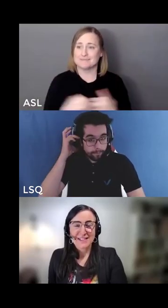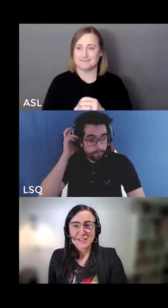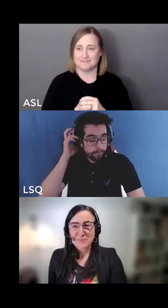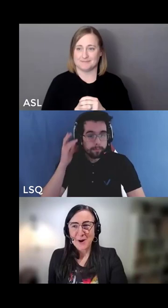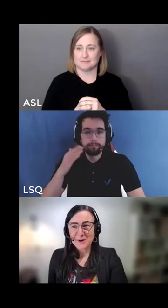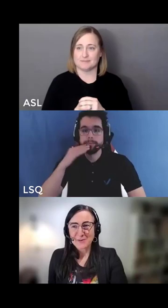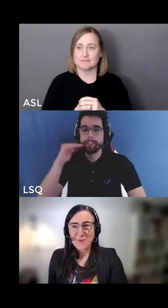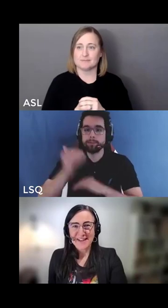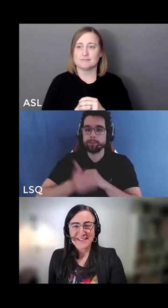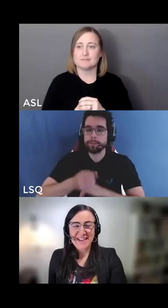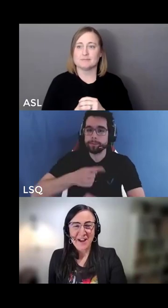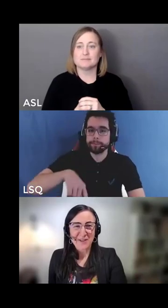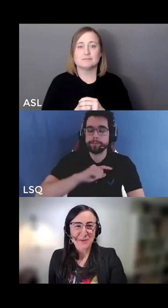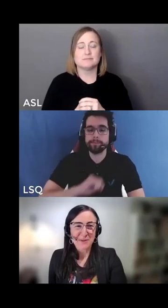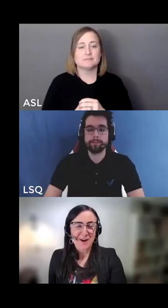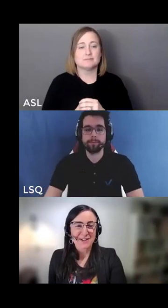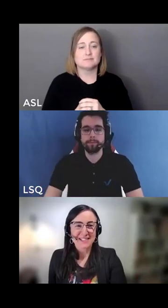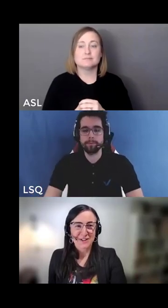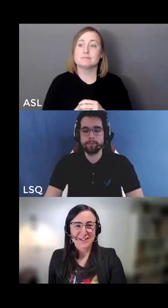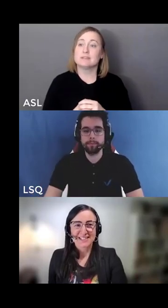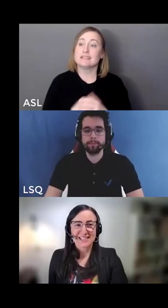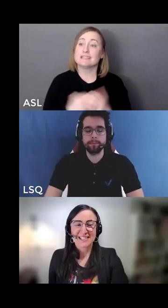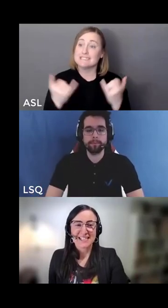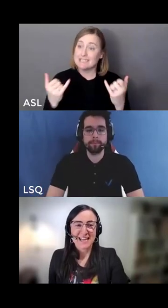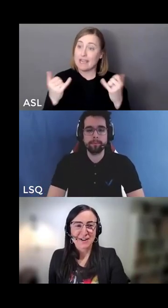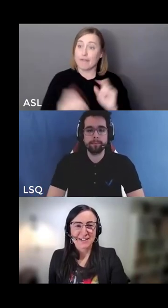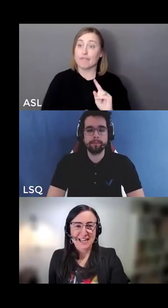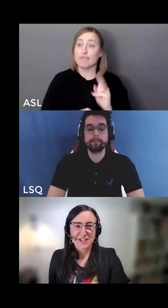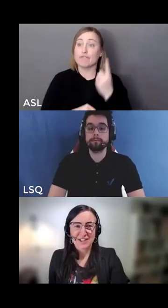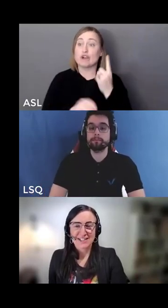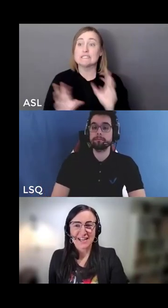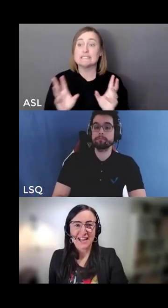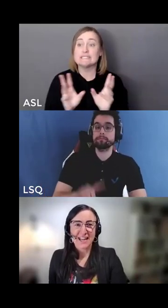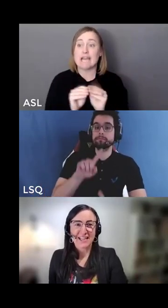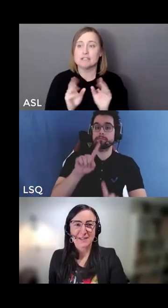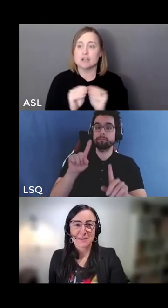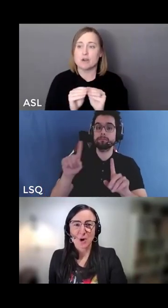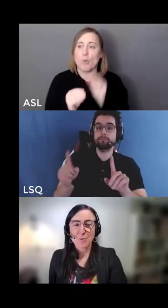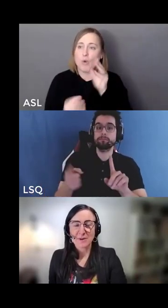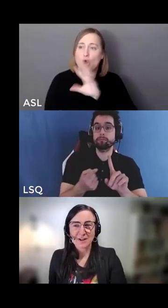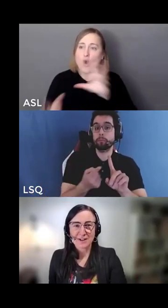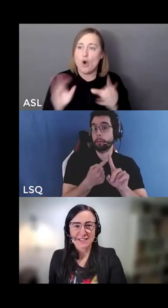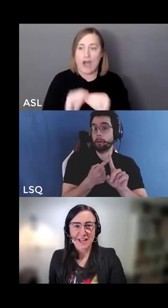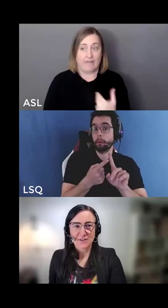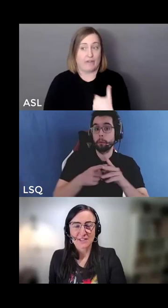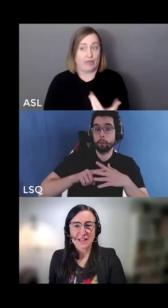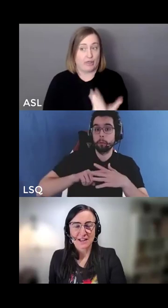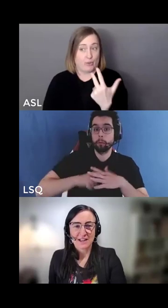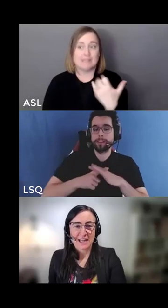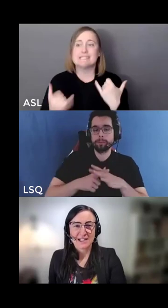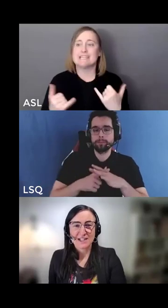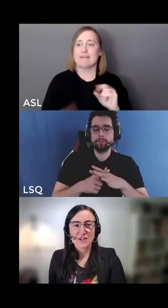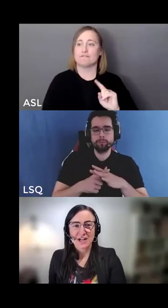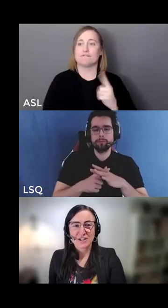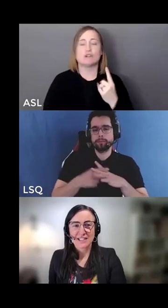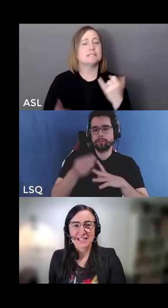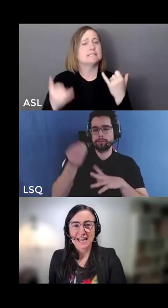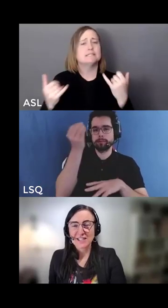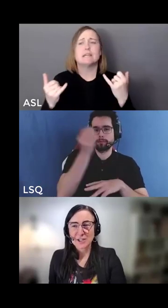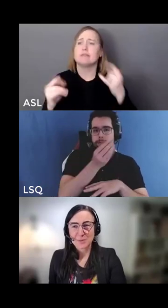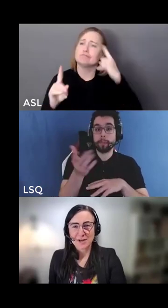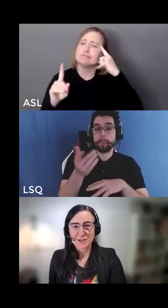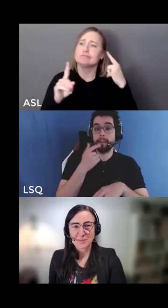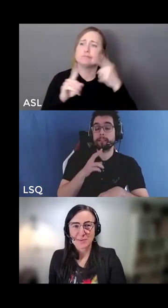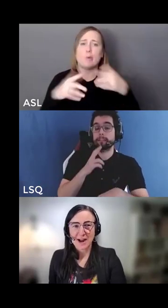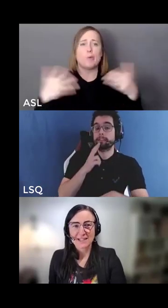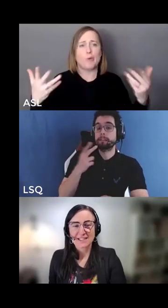This is part one of a three-part series and today our session is about opening ourselves an introduction to